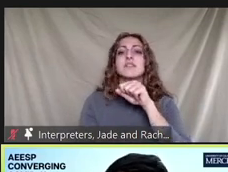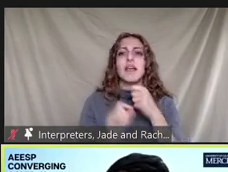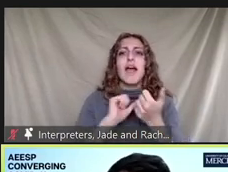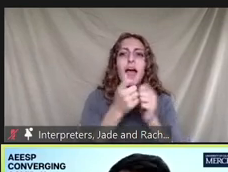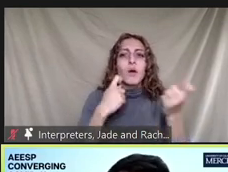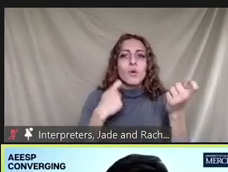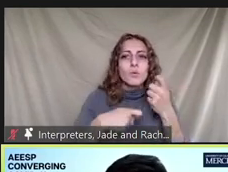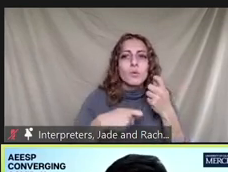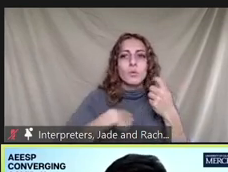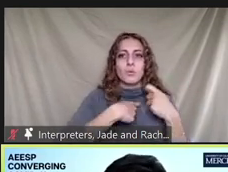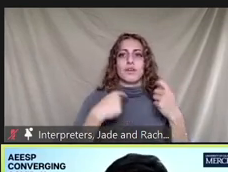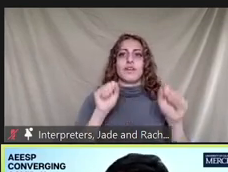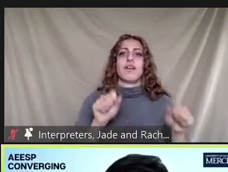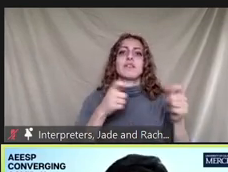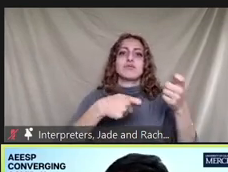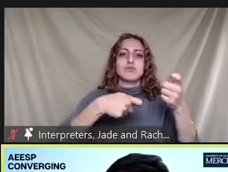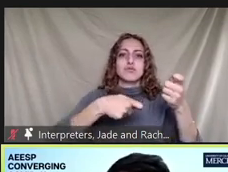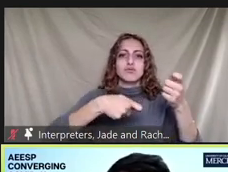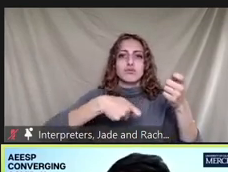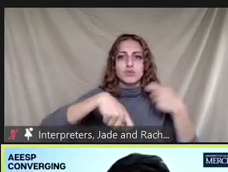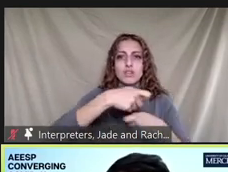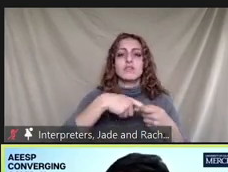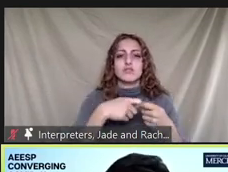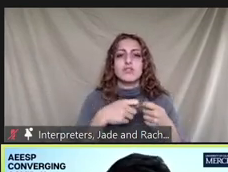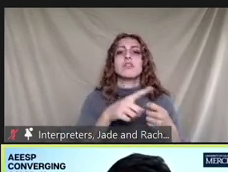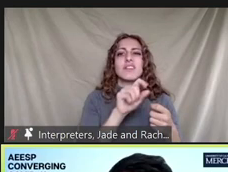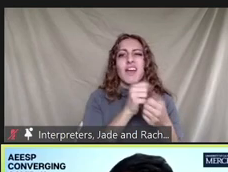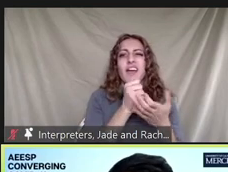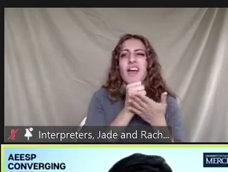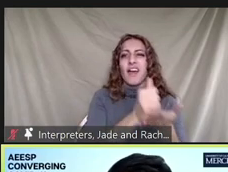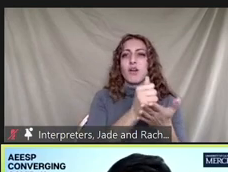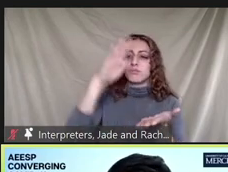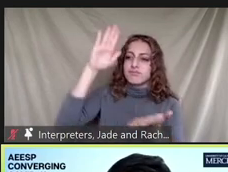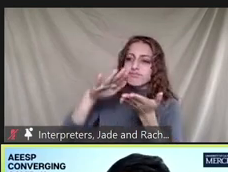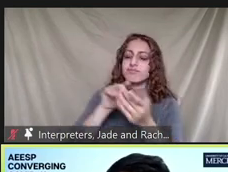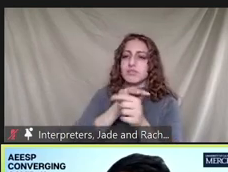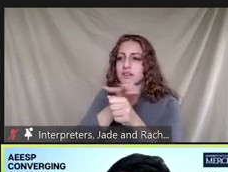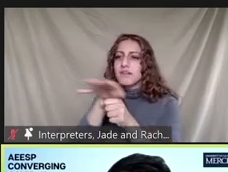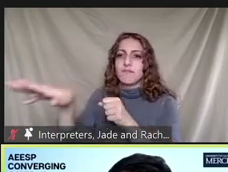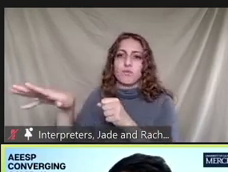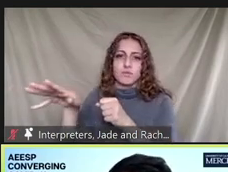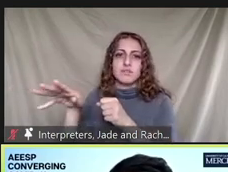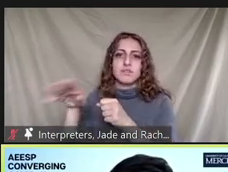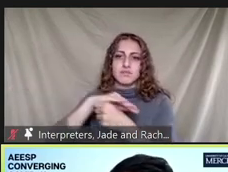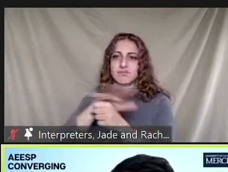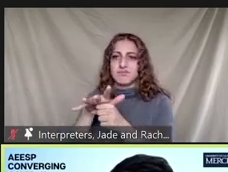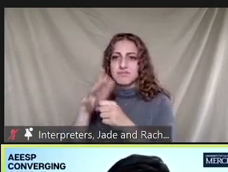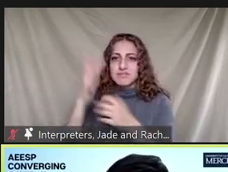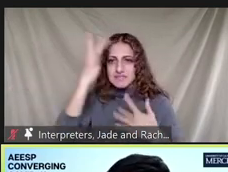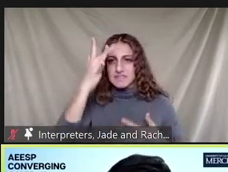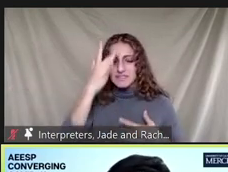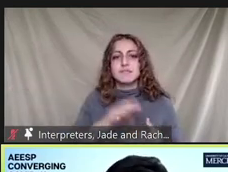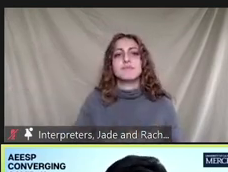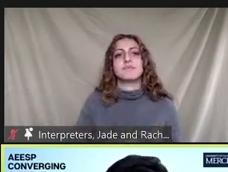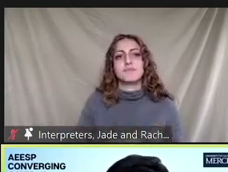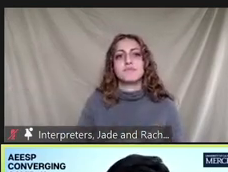and minimize the potential spread of the infectious disease next slide please so